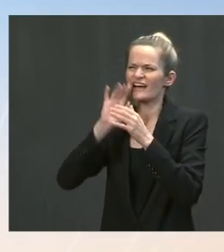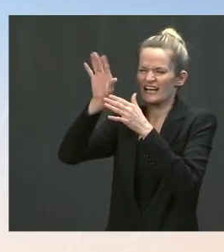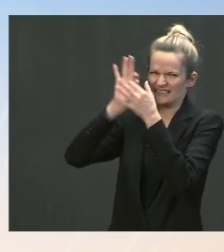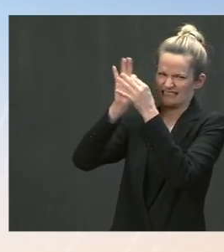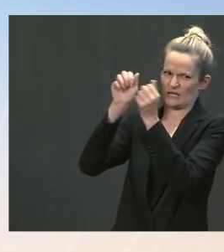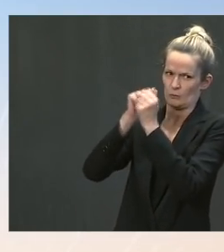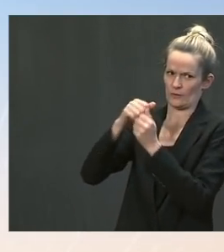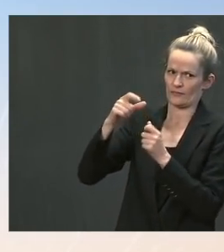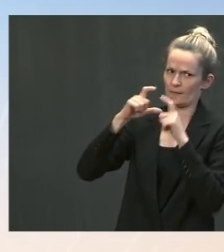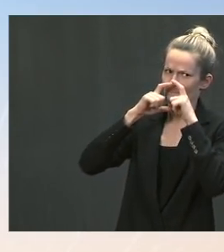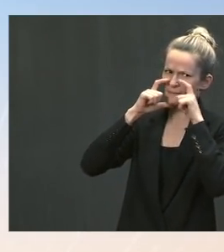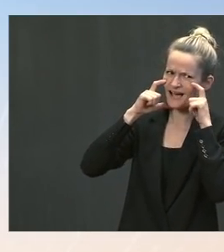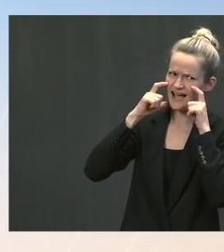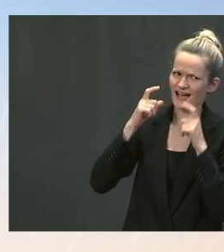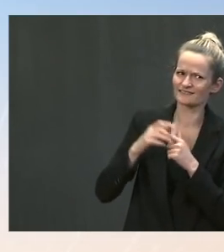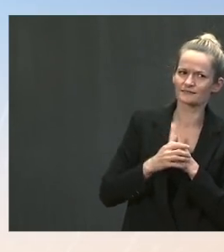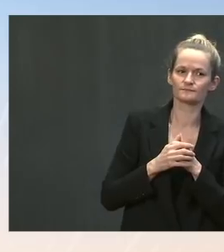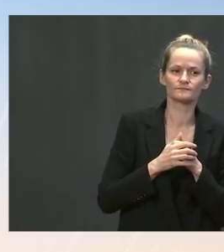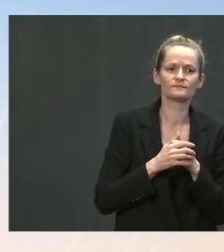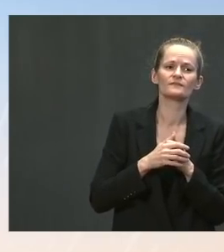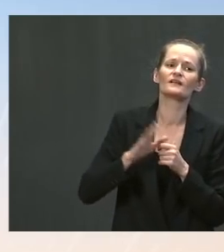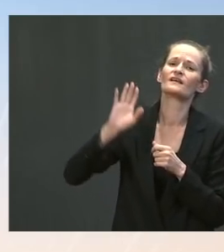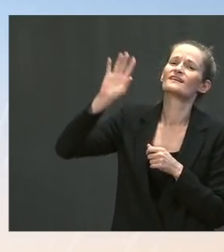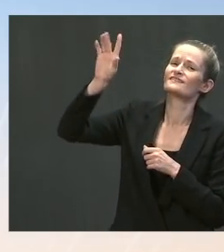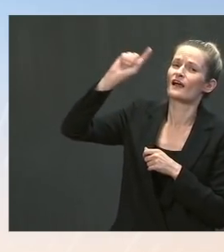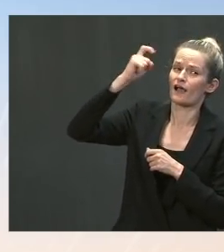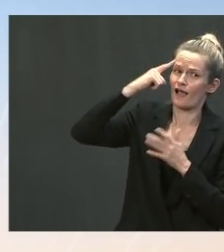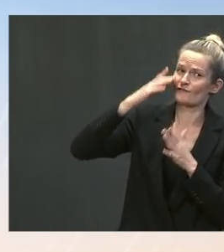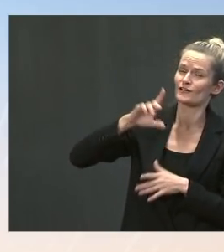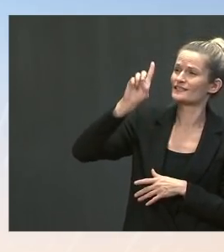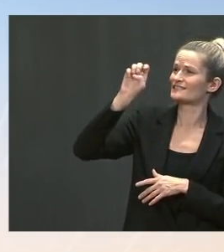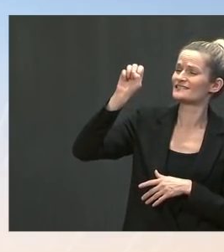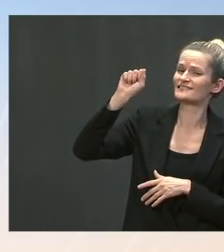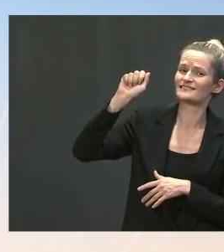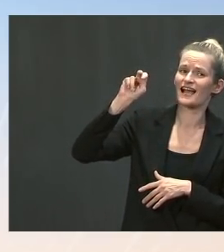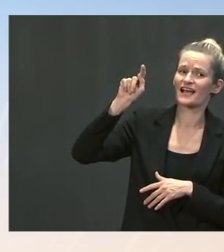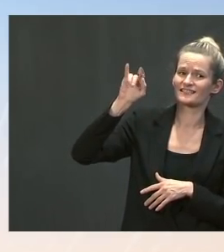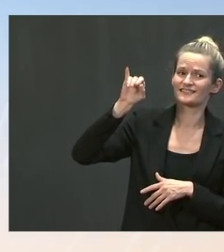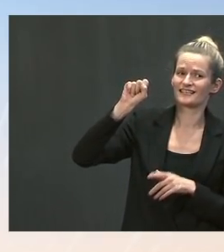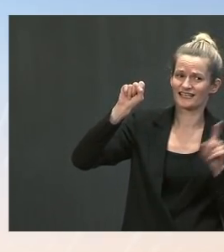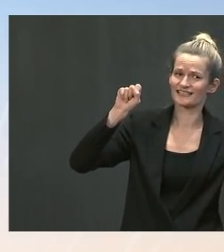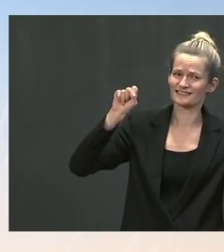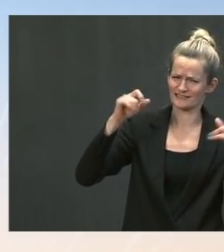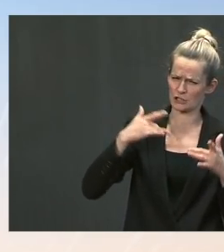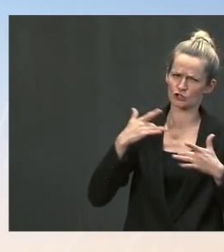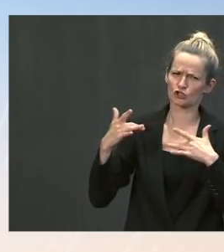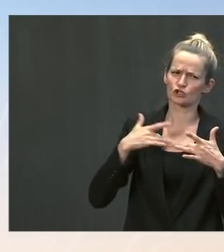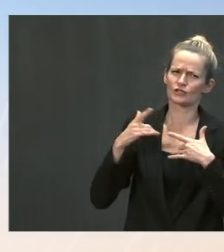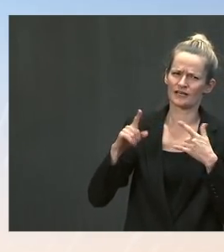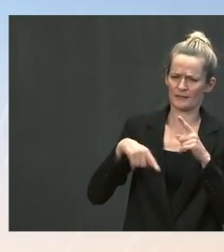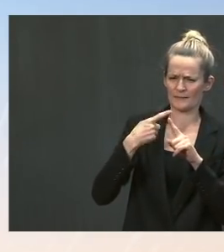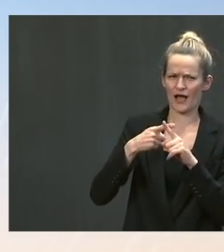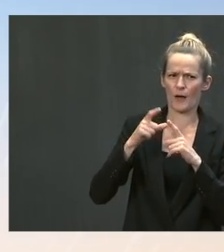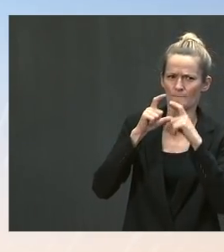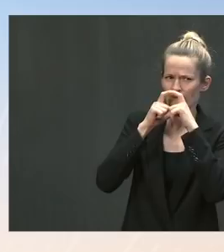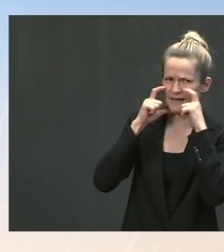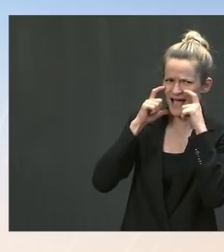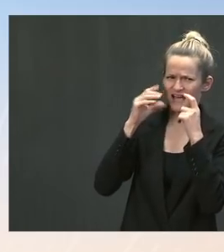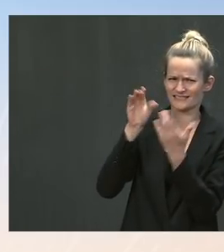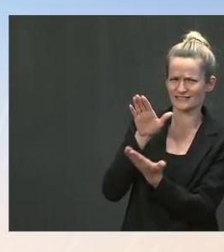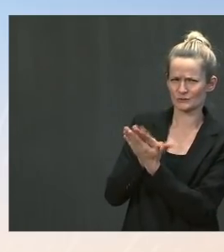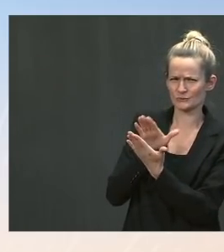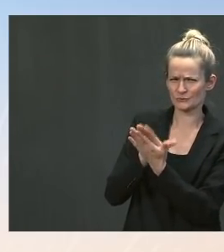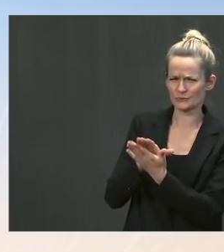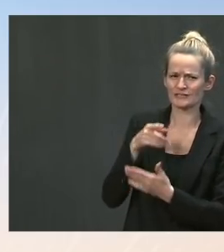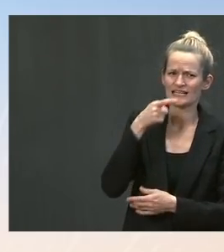Governor DeSantis, he was concerned about the EO he did regarding public schools on masks. And he said, we know what